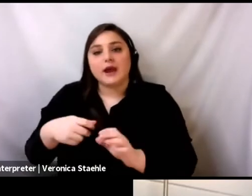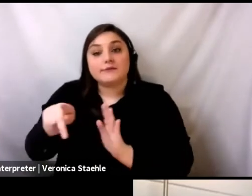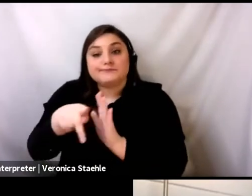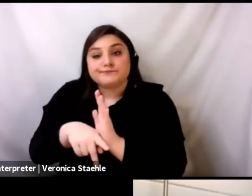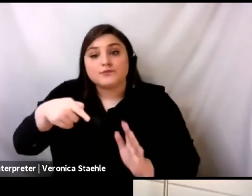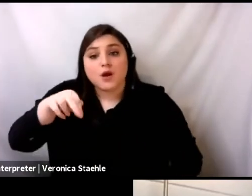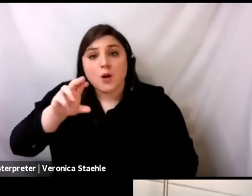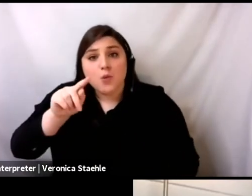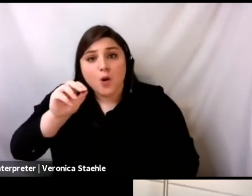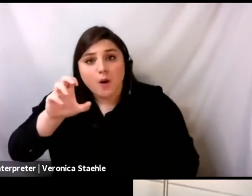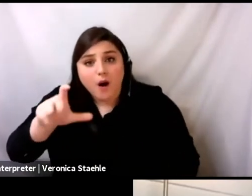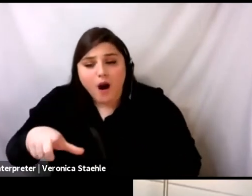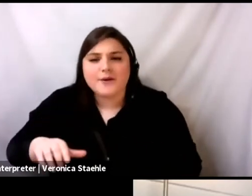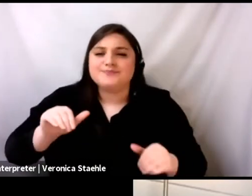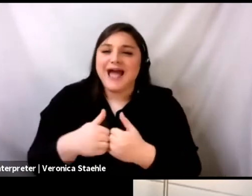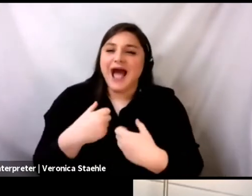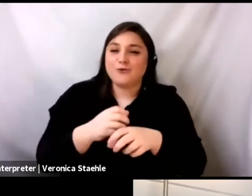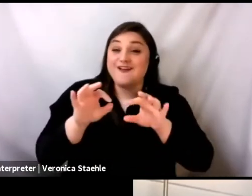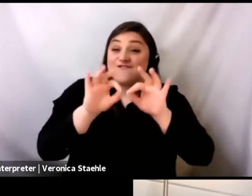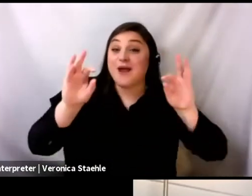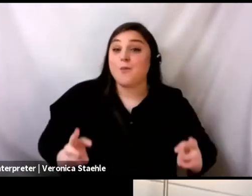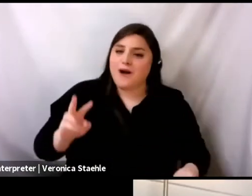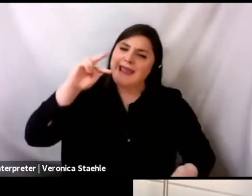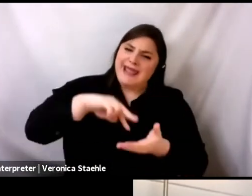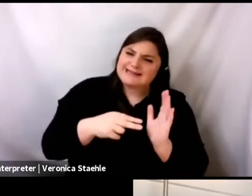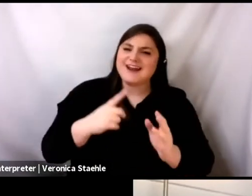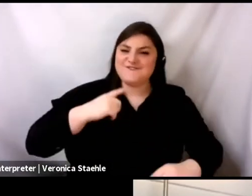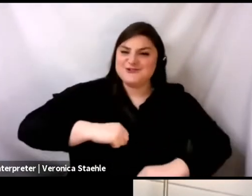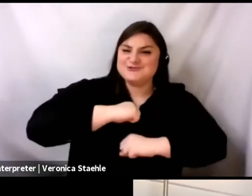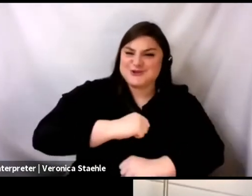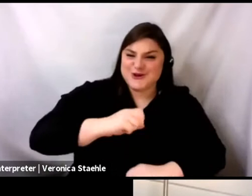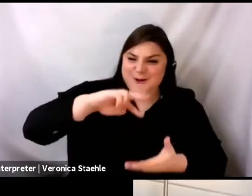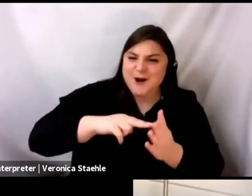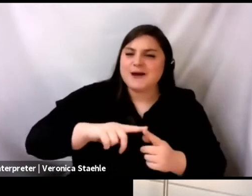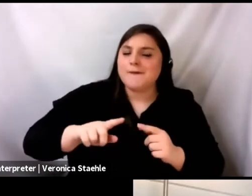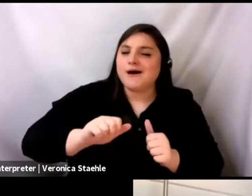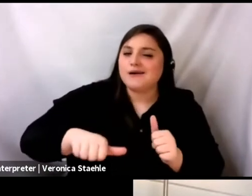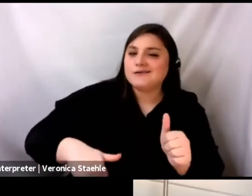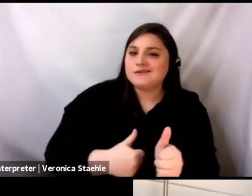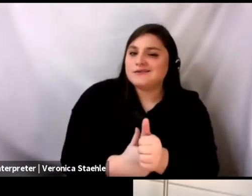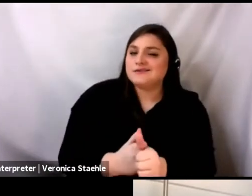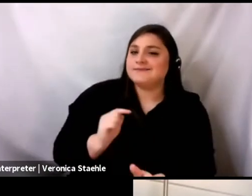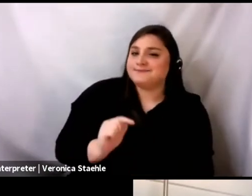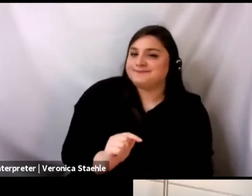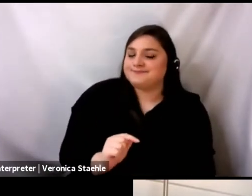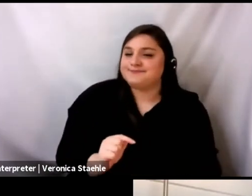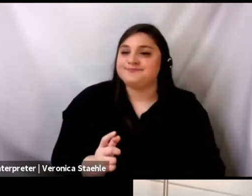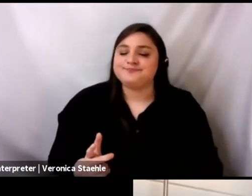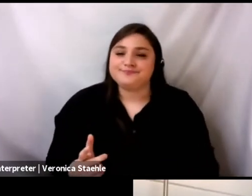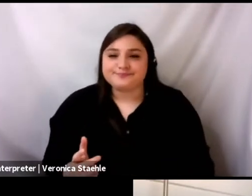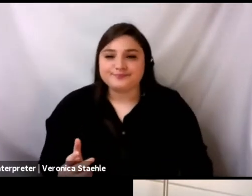are meant to be secure. Um, but, but then, you know, like there's a difference between like